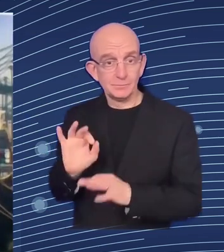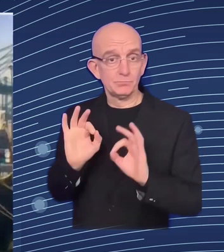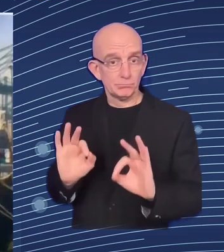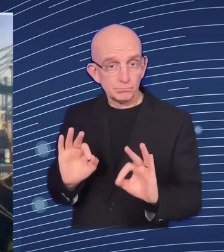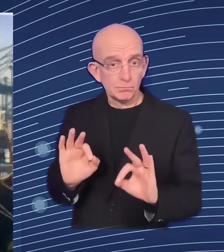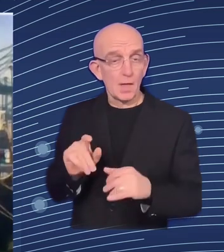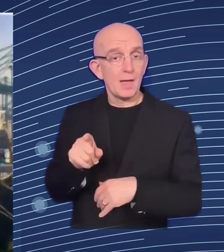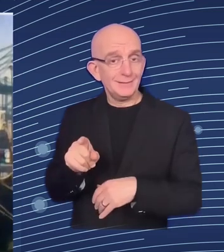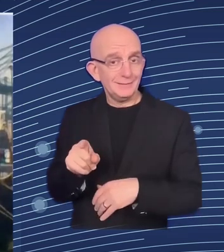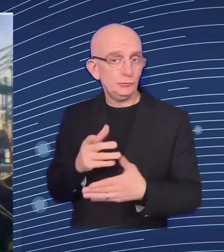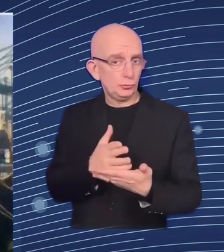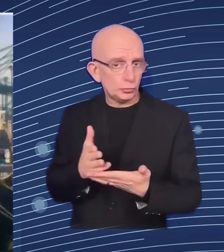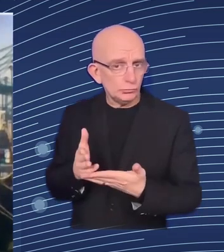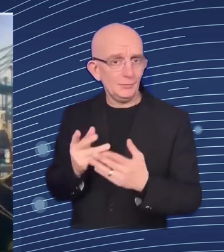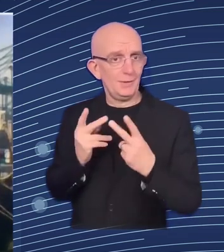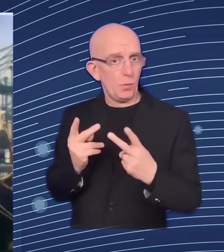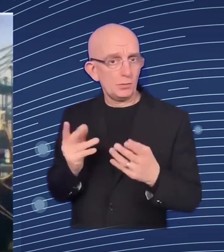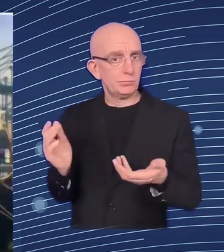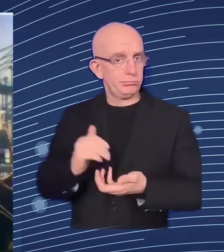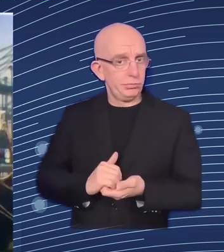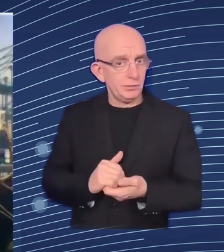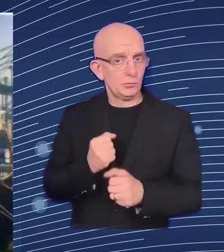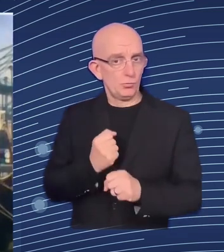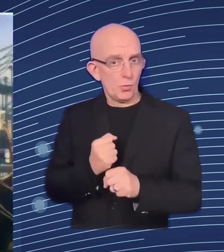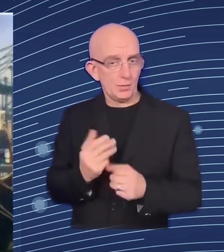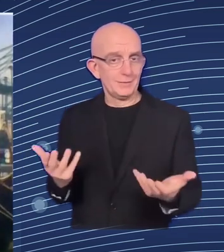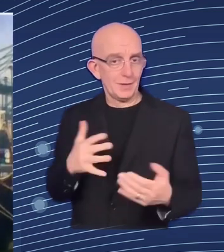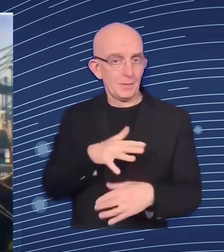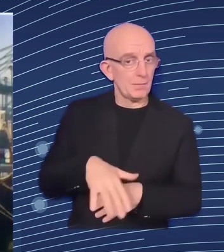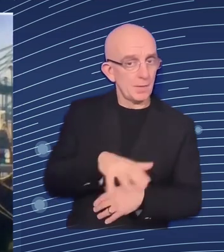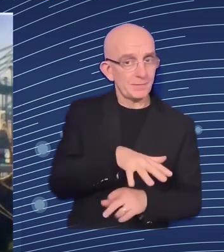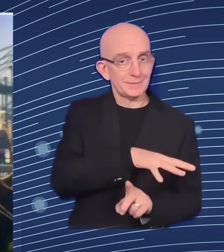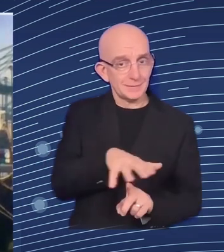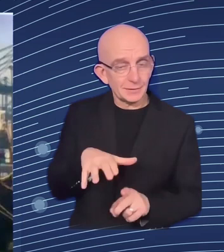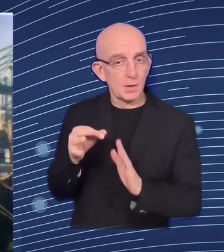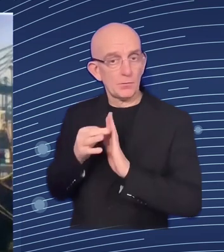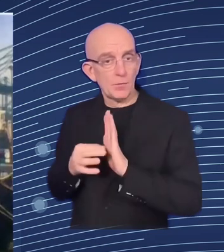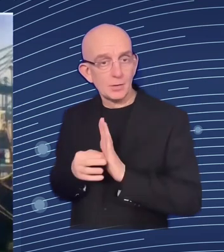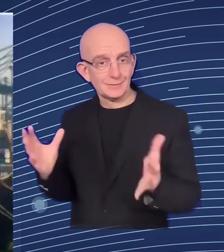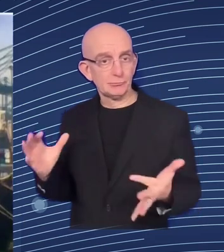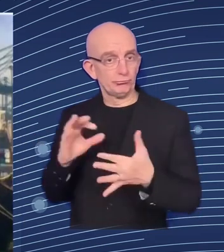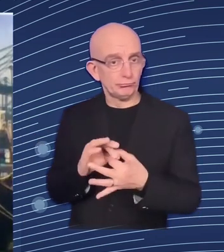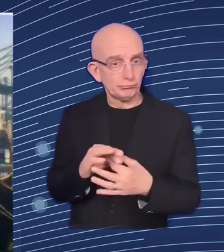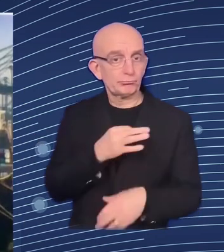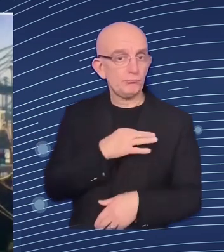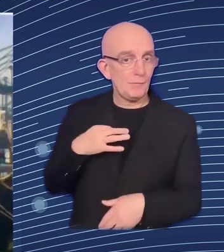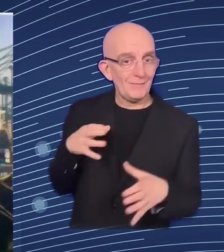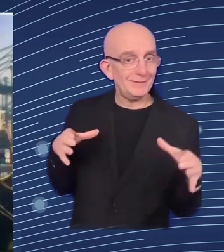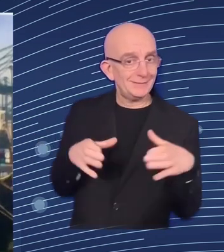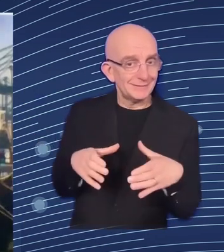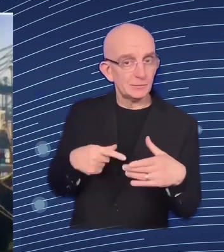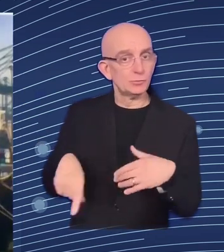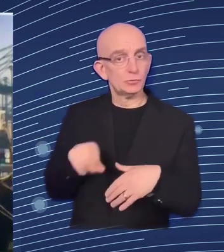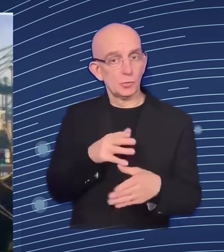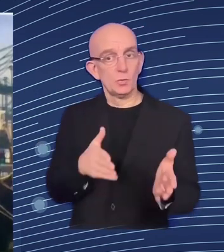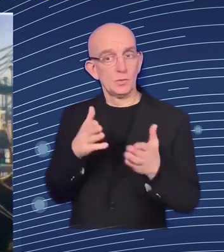can you maybe tell us a little bit about where do you see this cooperation between the public and the private sector particularly at the policy level um